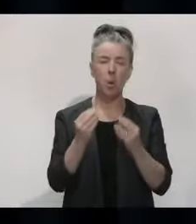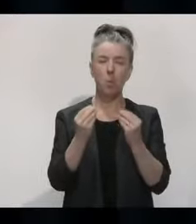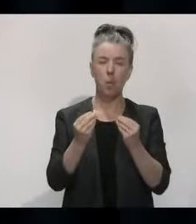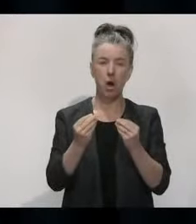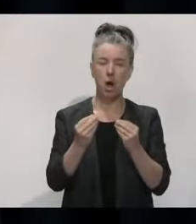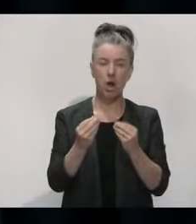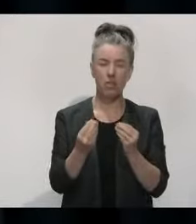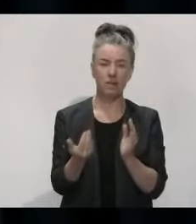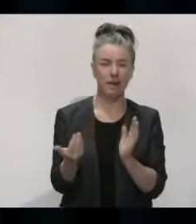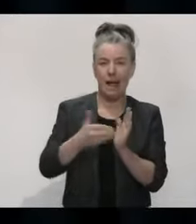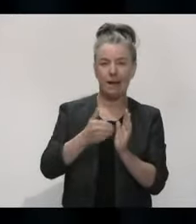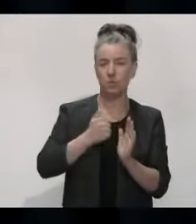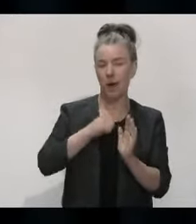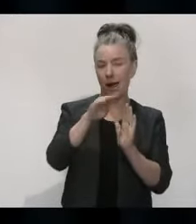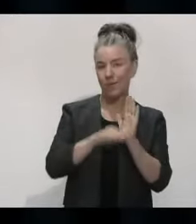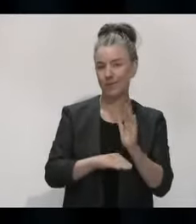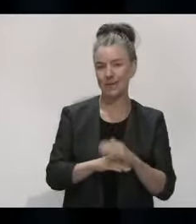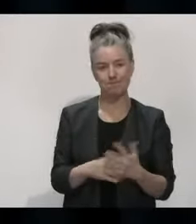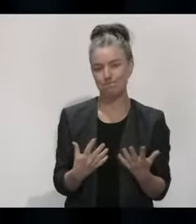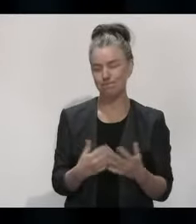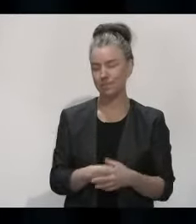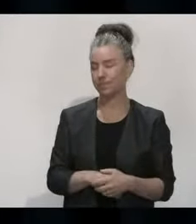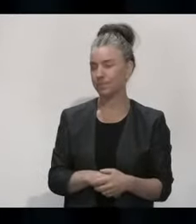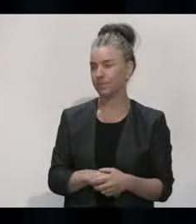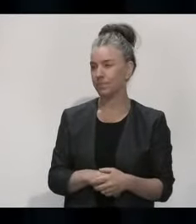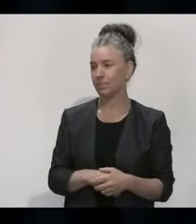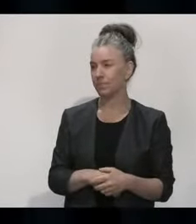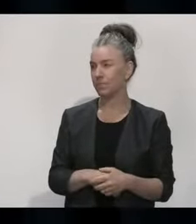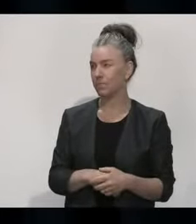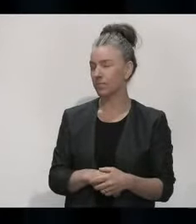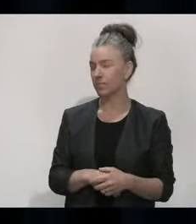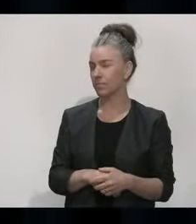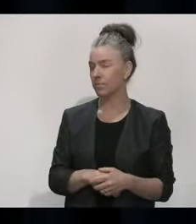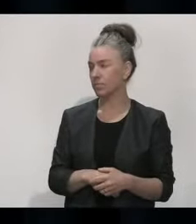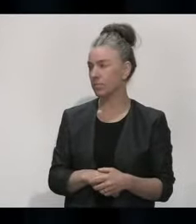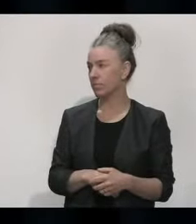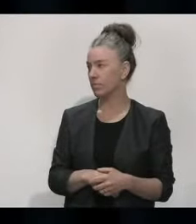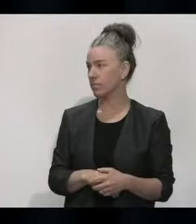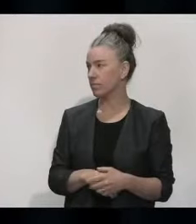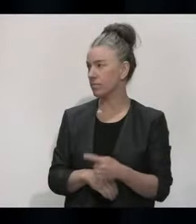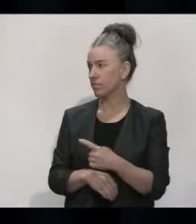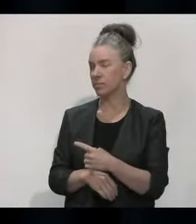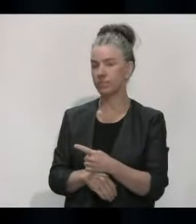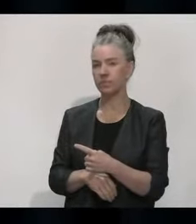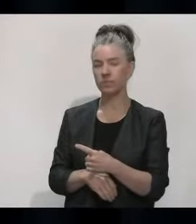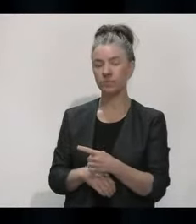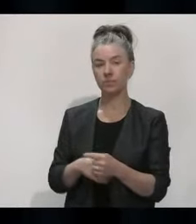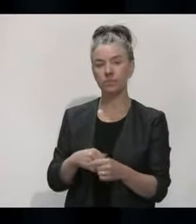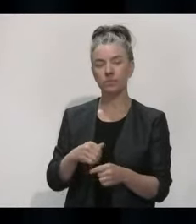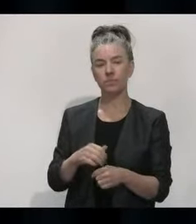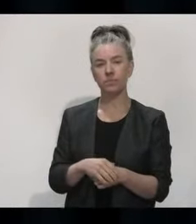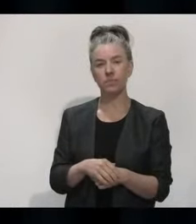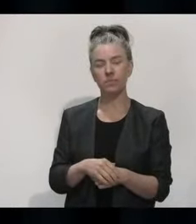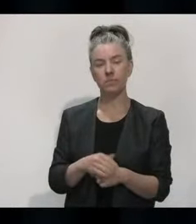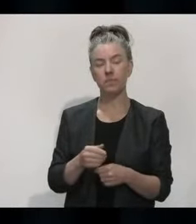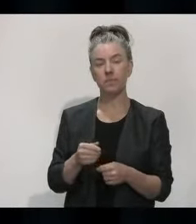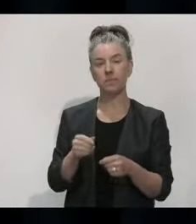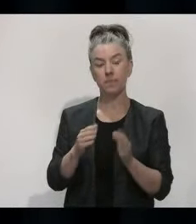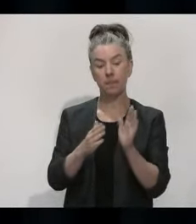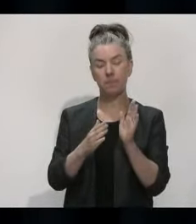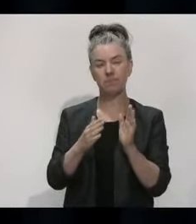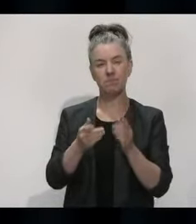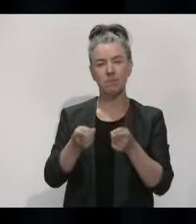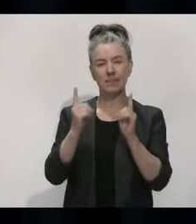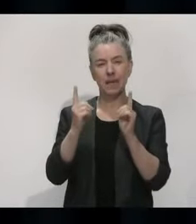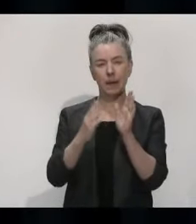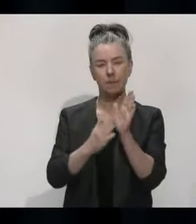mandatory. I'll come back you in a minute. Megan Woods indicated yesterday that health advice she'd received